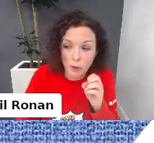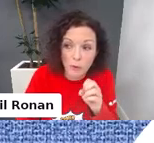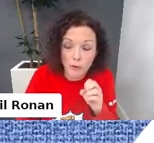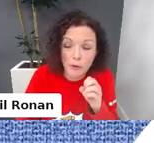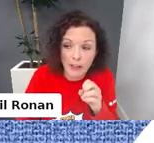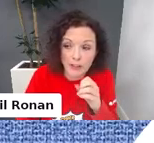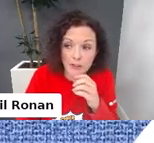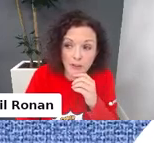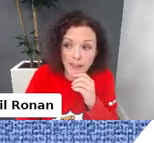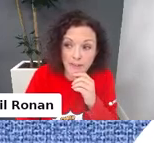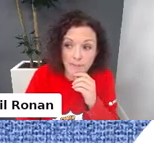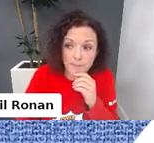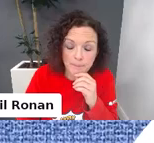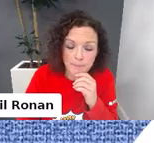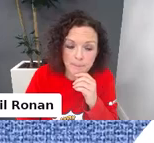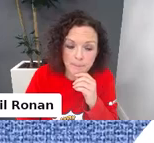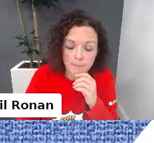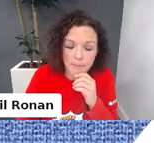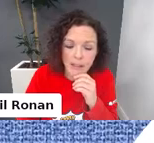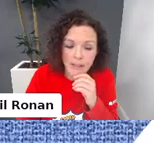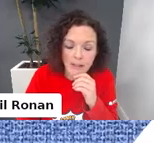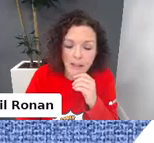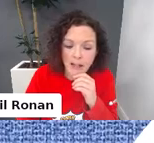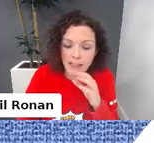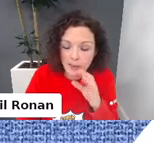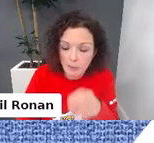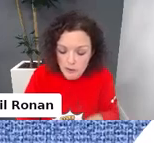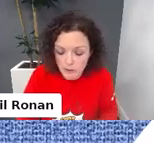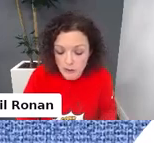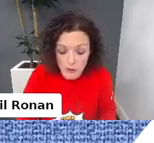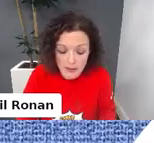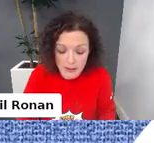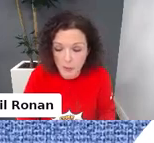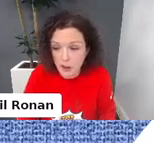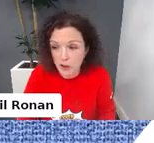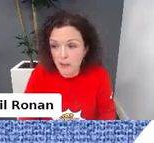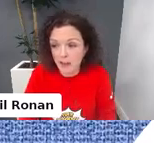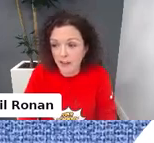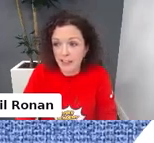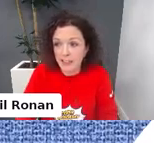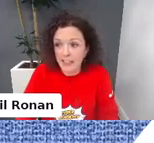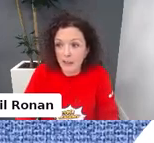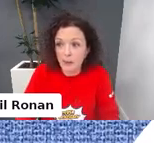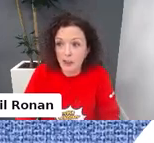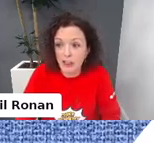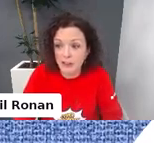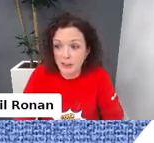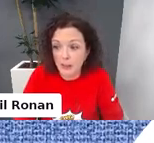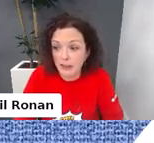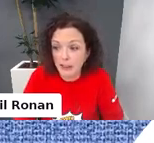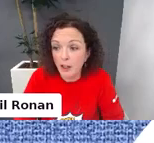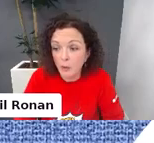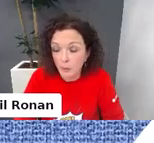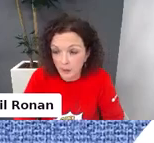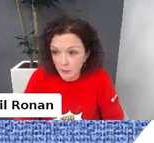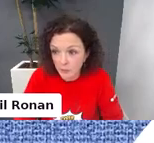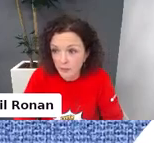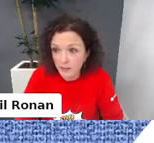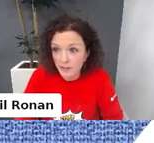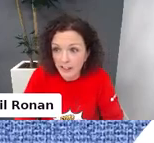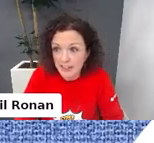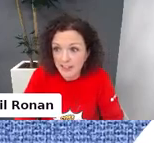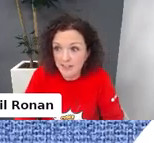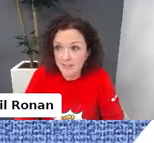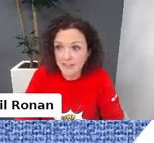We go through that. OK. And some useful resources, which my colleague Leanne will share as well with